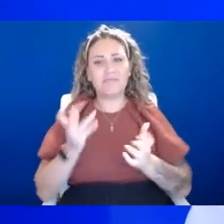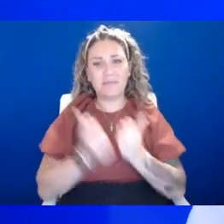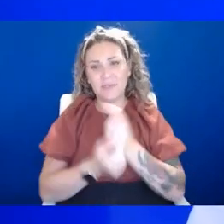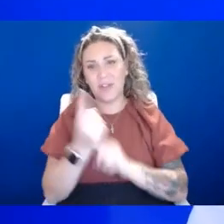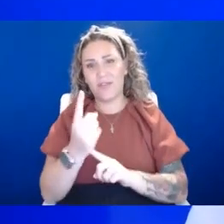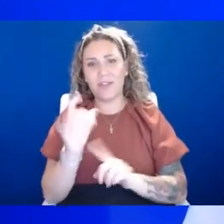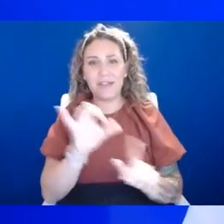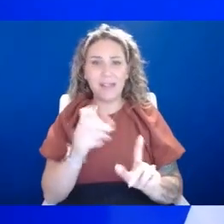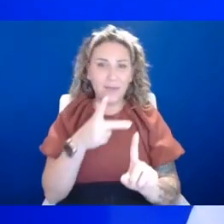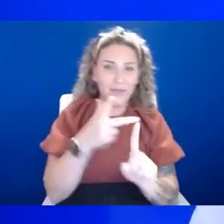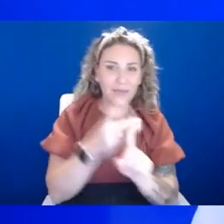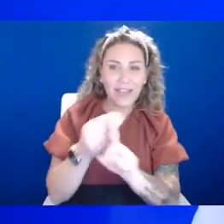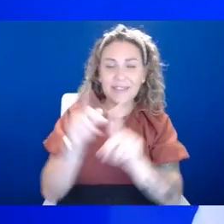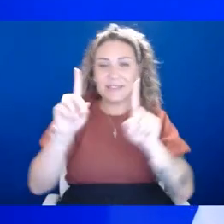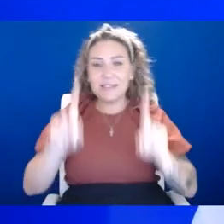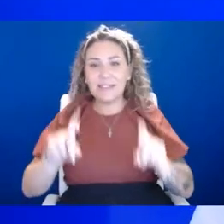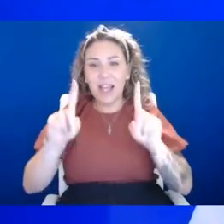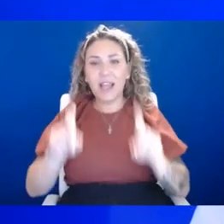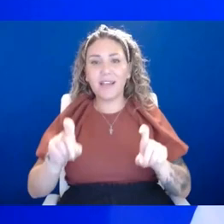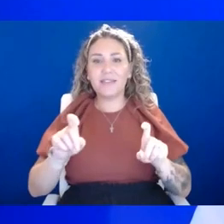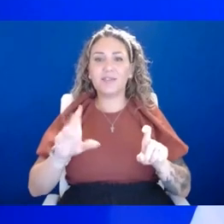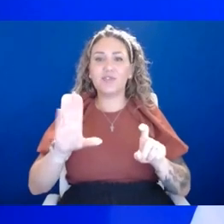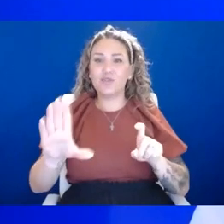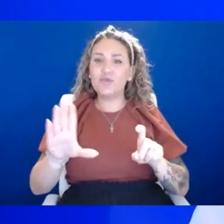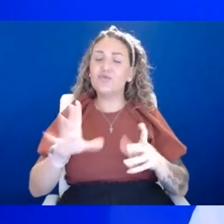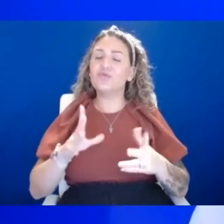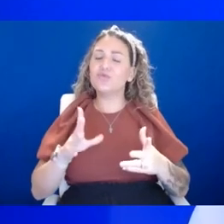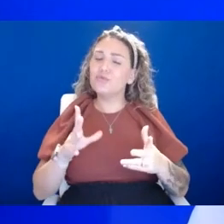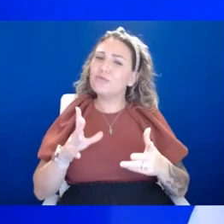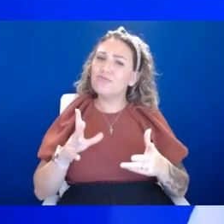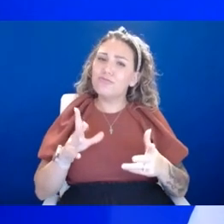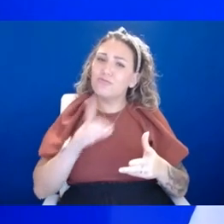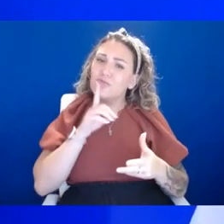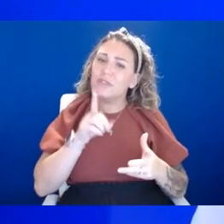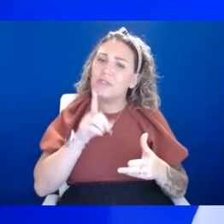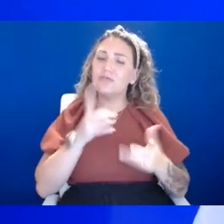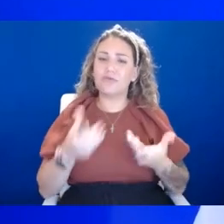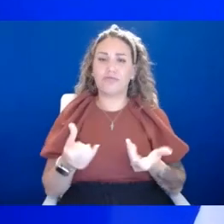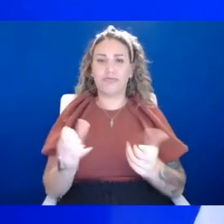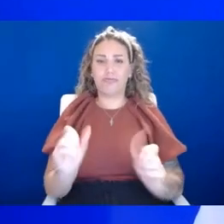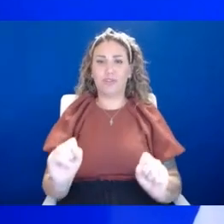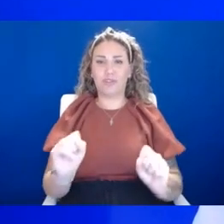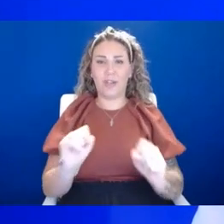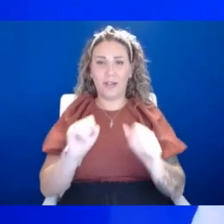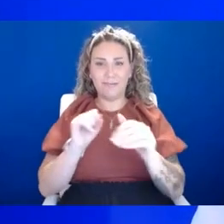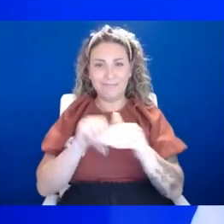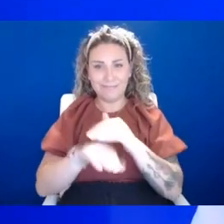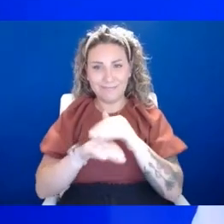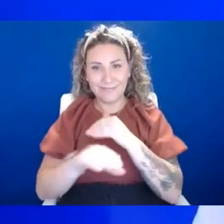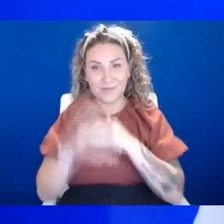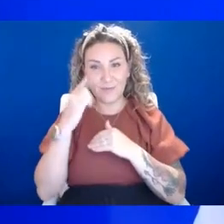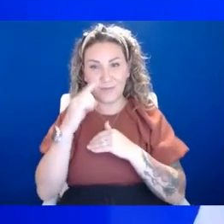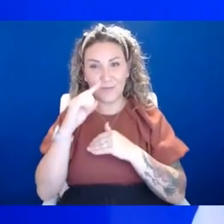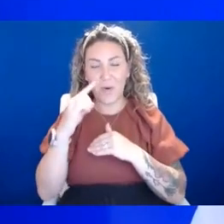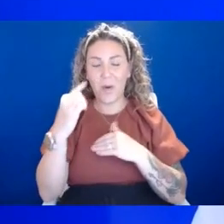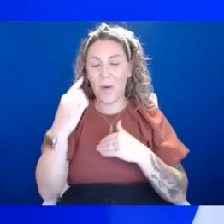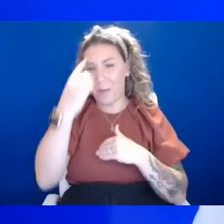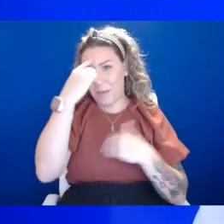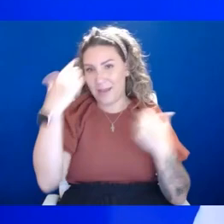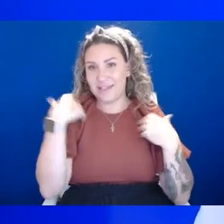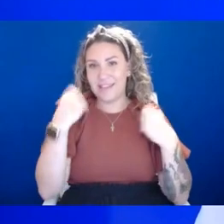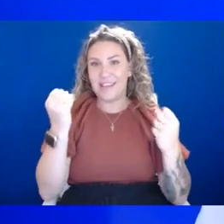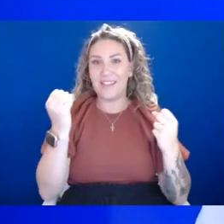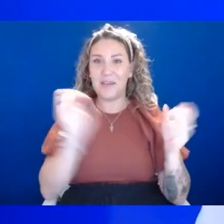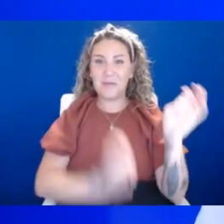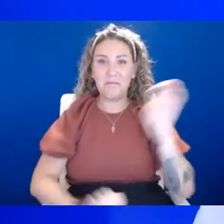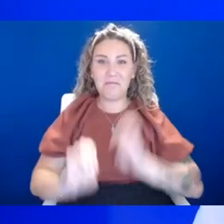and you're testing, uh, screenings, know, try to get that access to mental health and emotional health, uh,